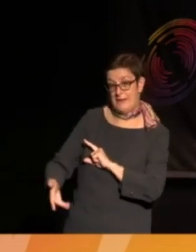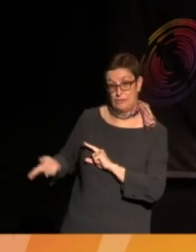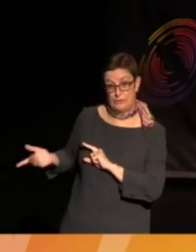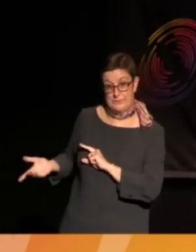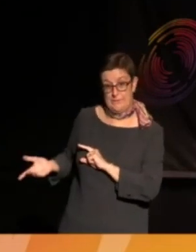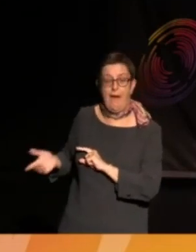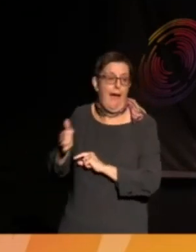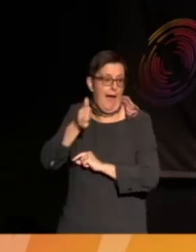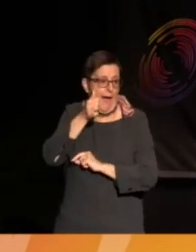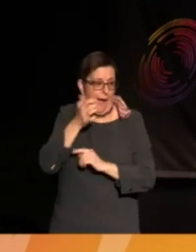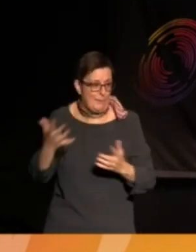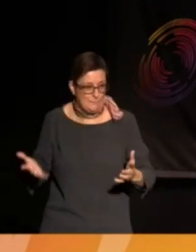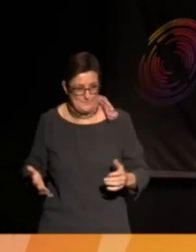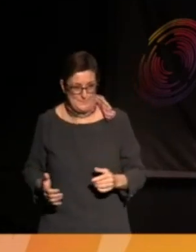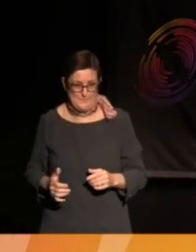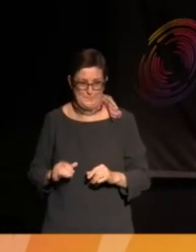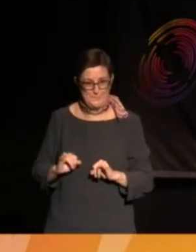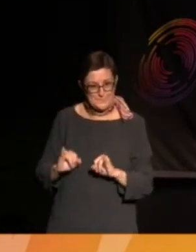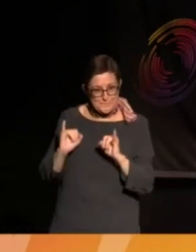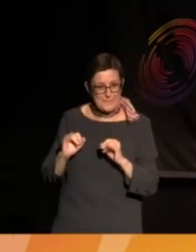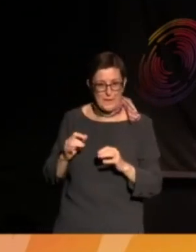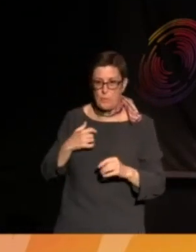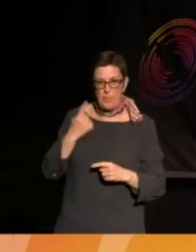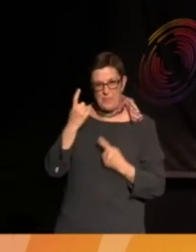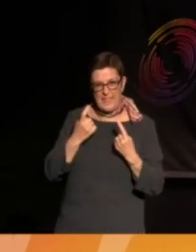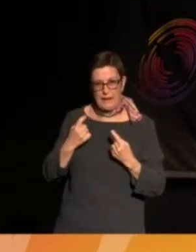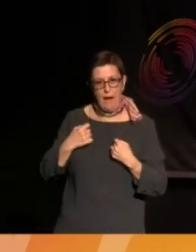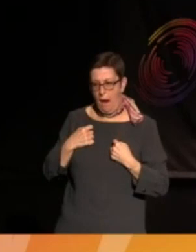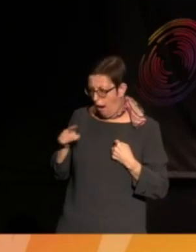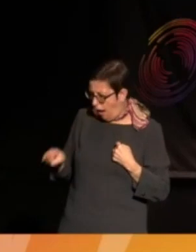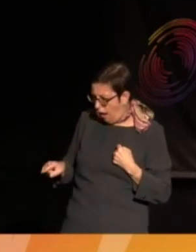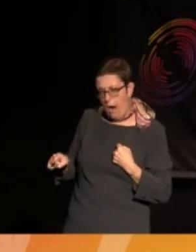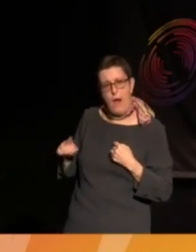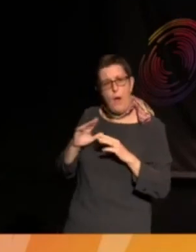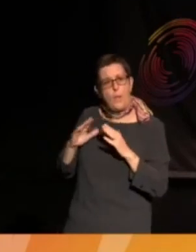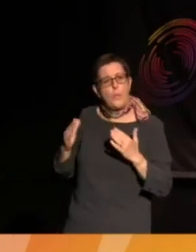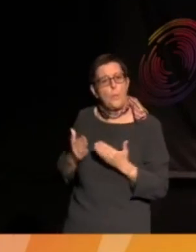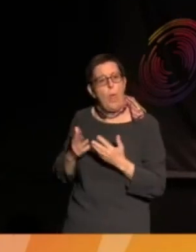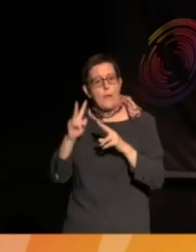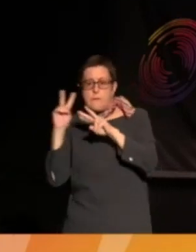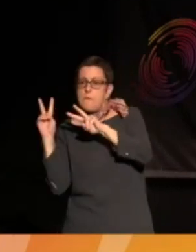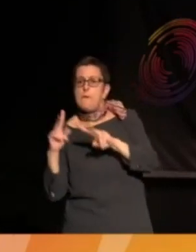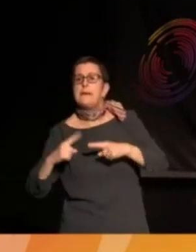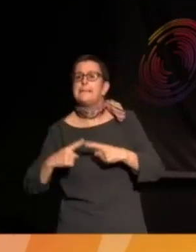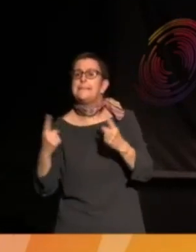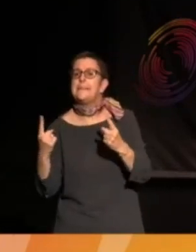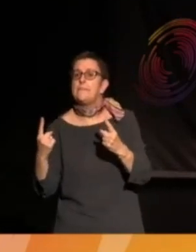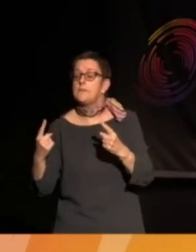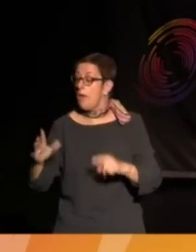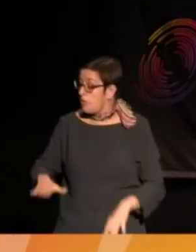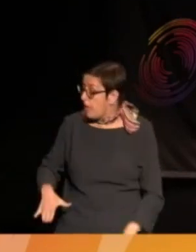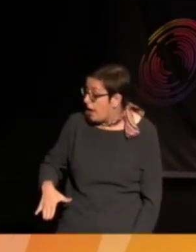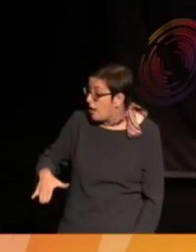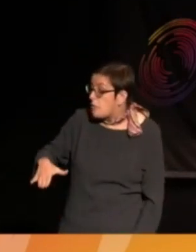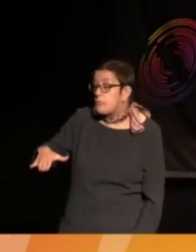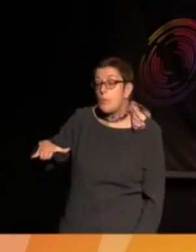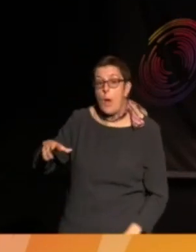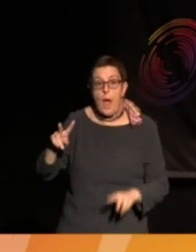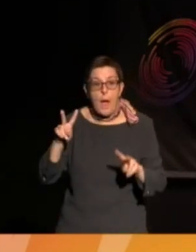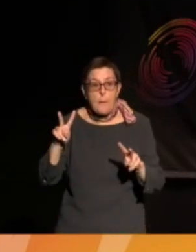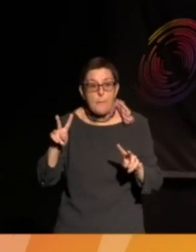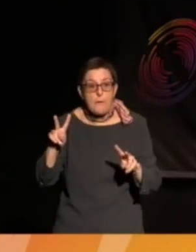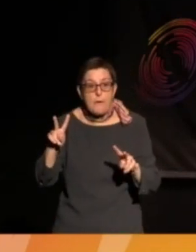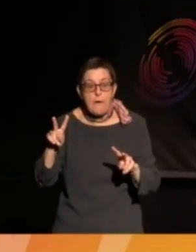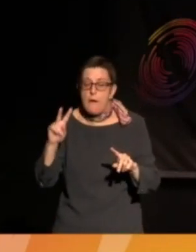but I'm going to say it, because I do think they see the world differently. You know, they are being, they are growing up looking at the world through different